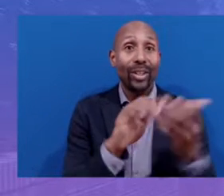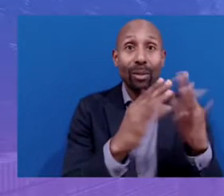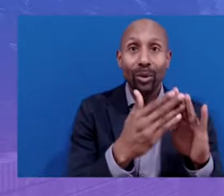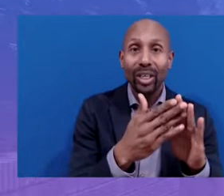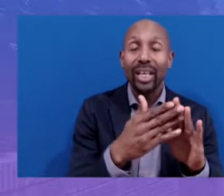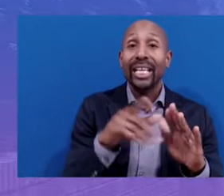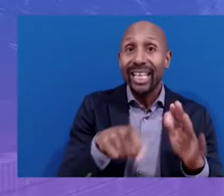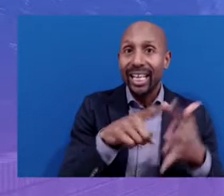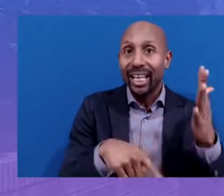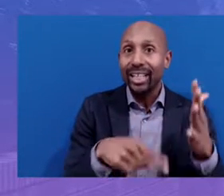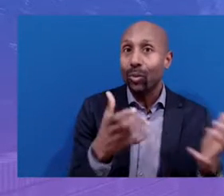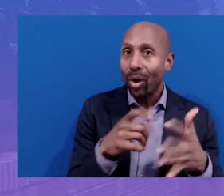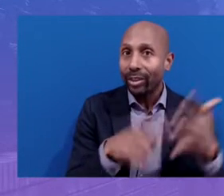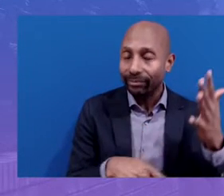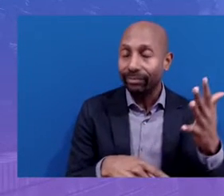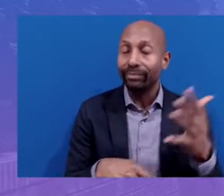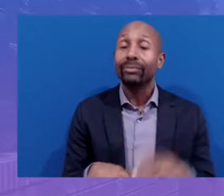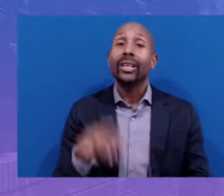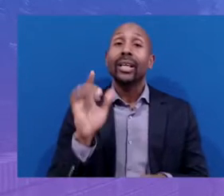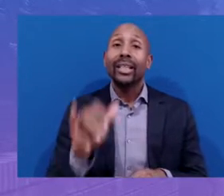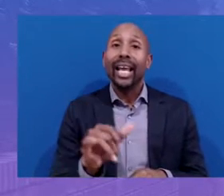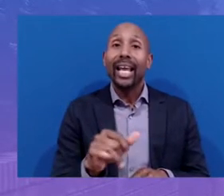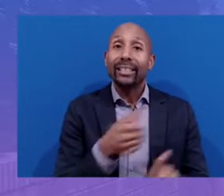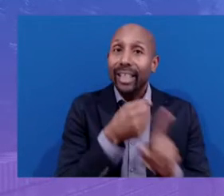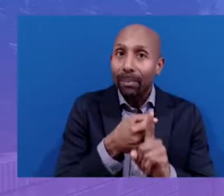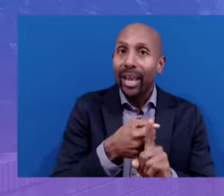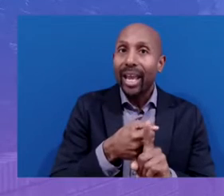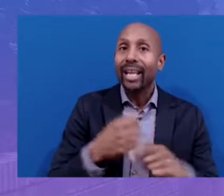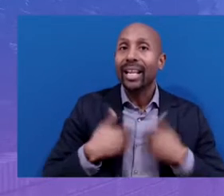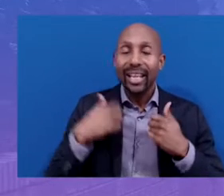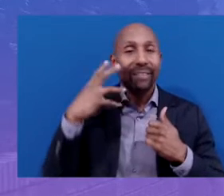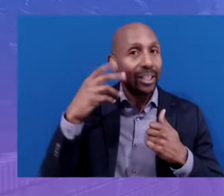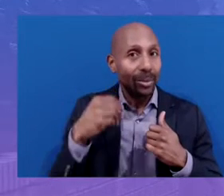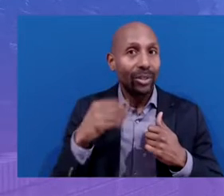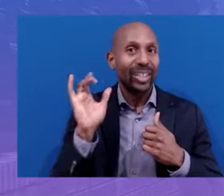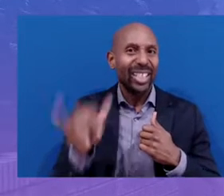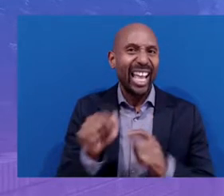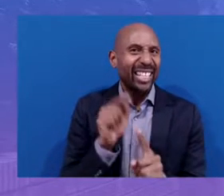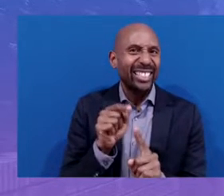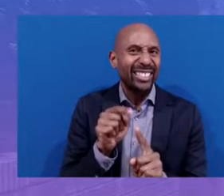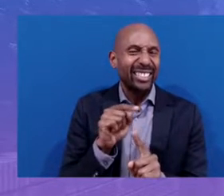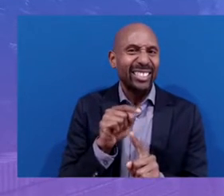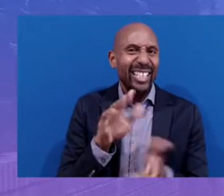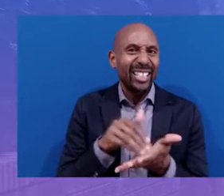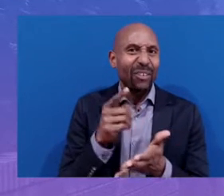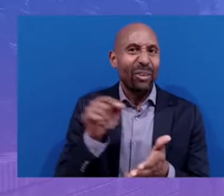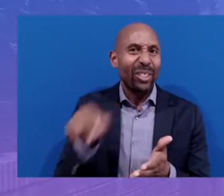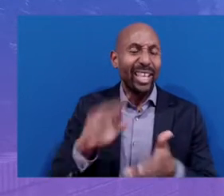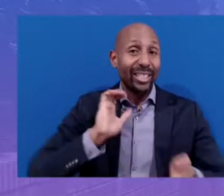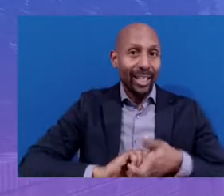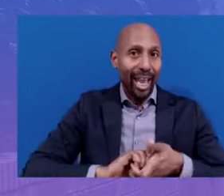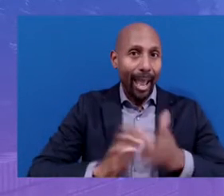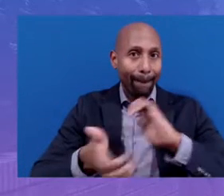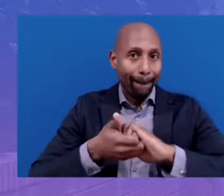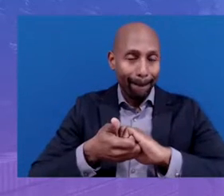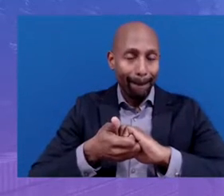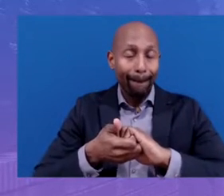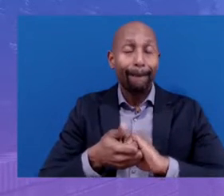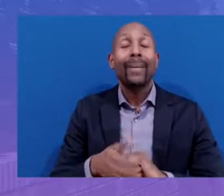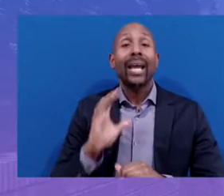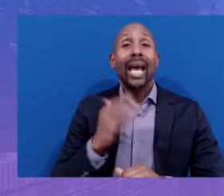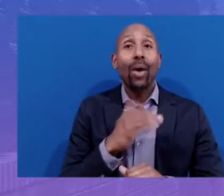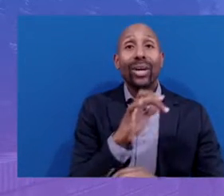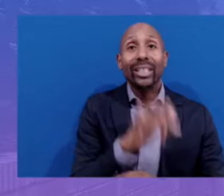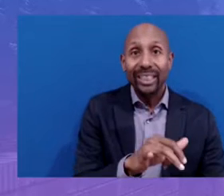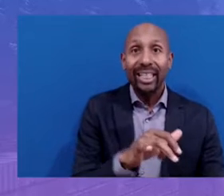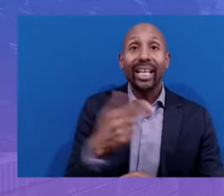Those directly impacted and their lived experiences are at the heart of this collaboration. Our community hub schools encourage students